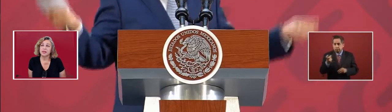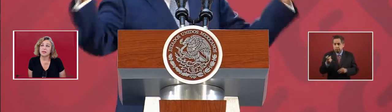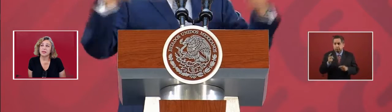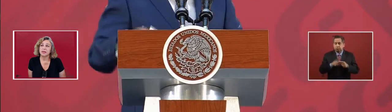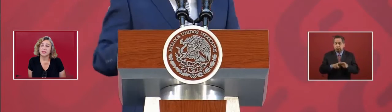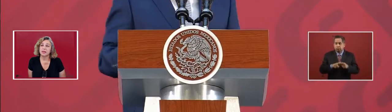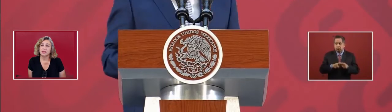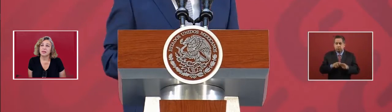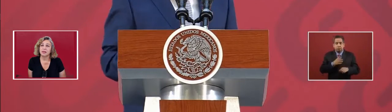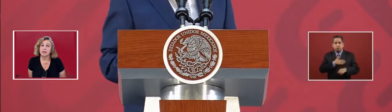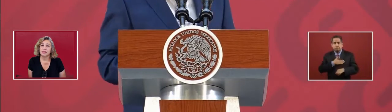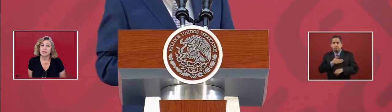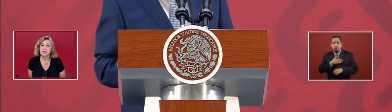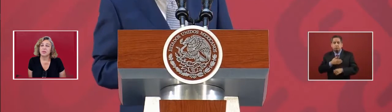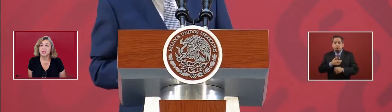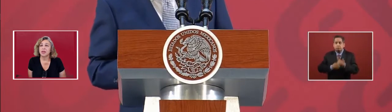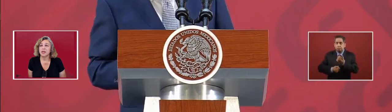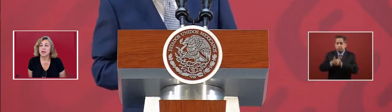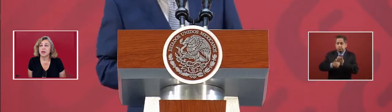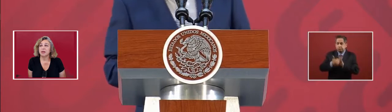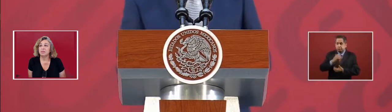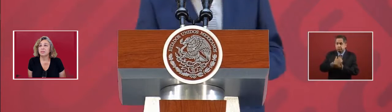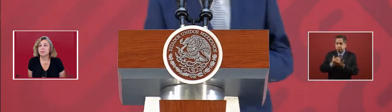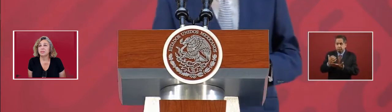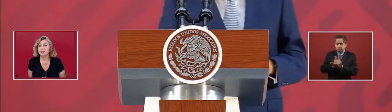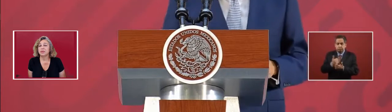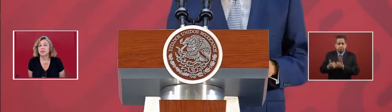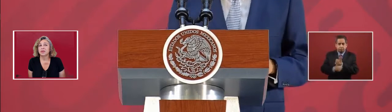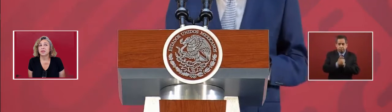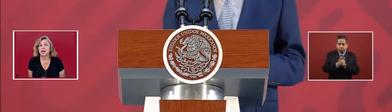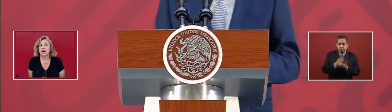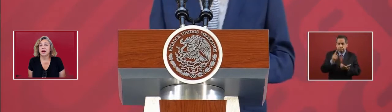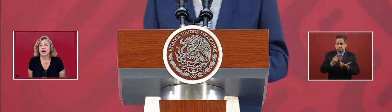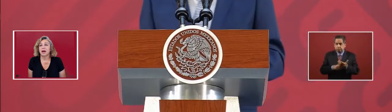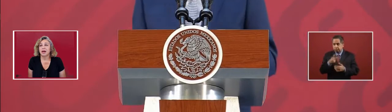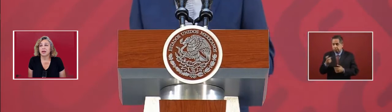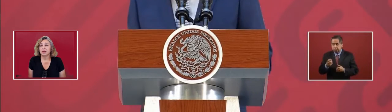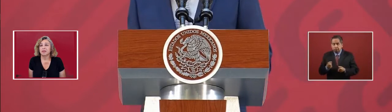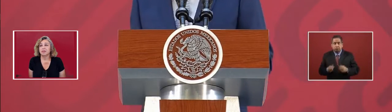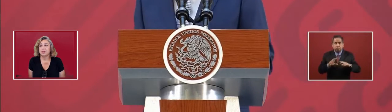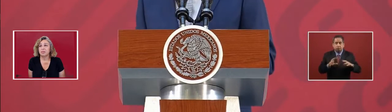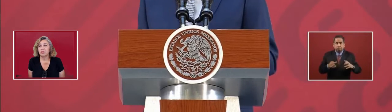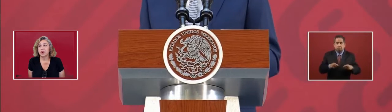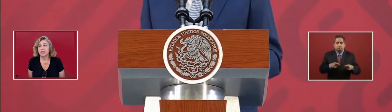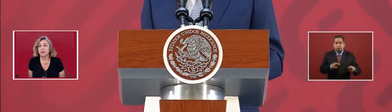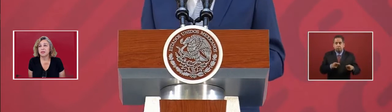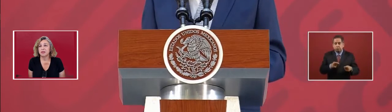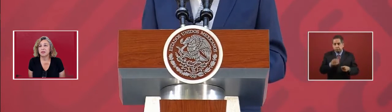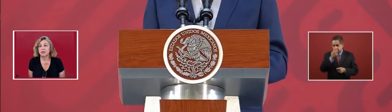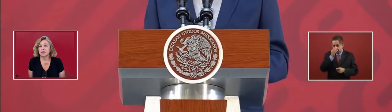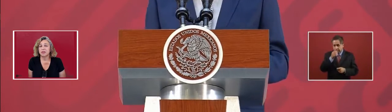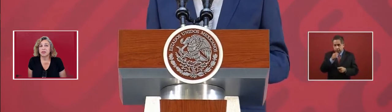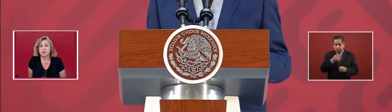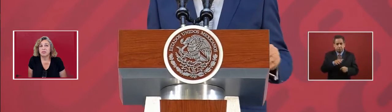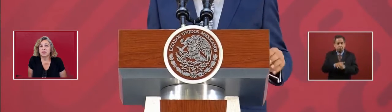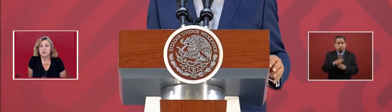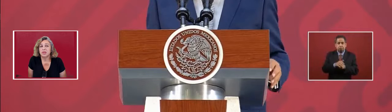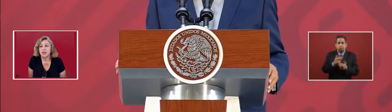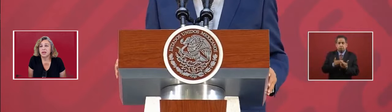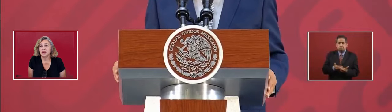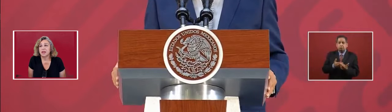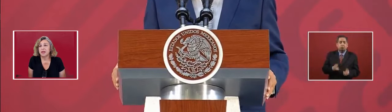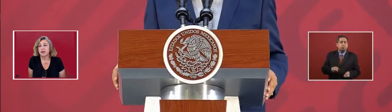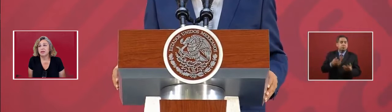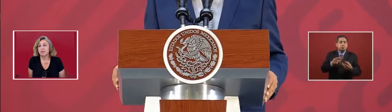that, they a price. There was